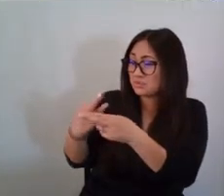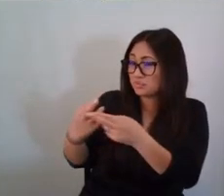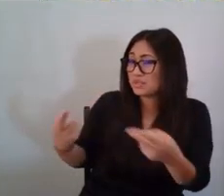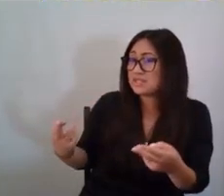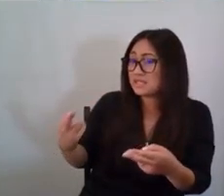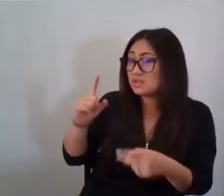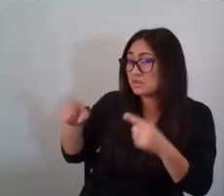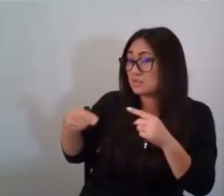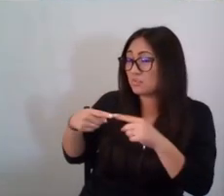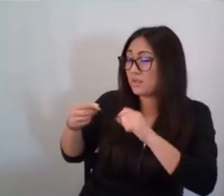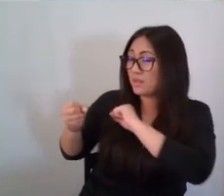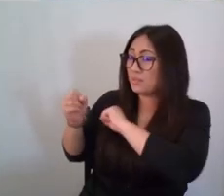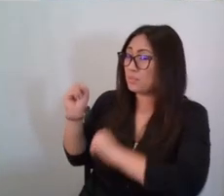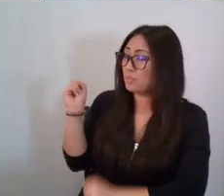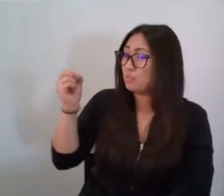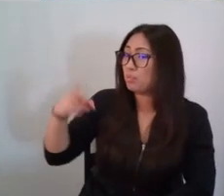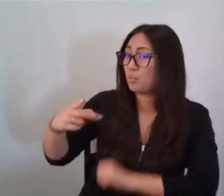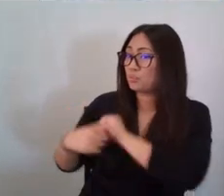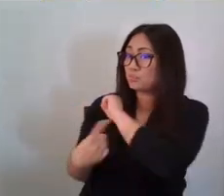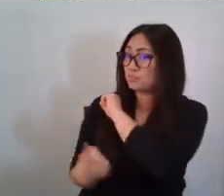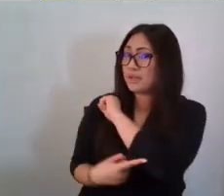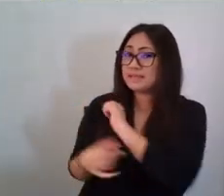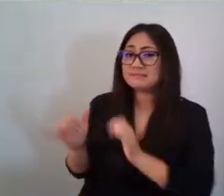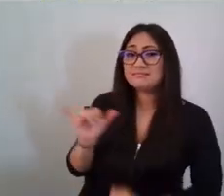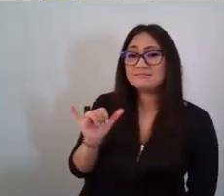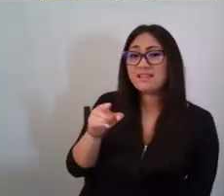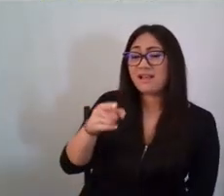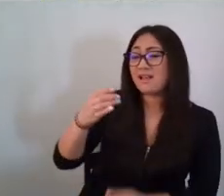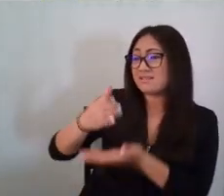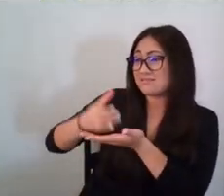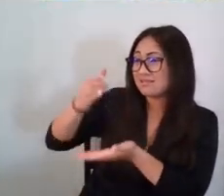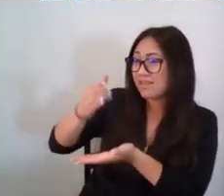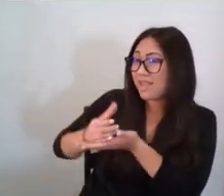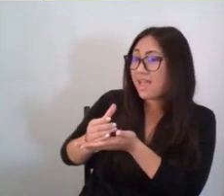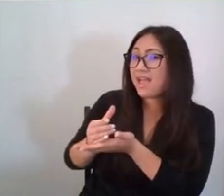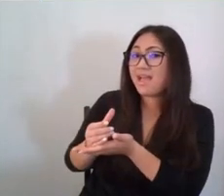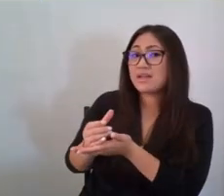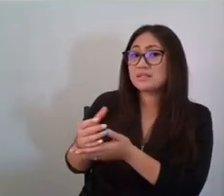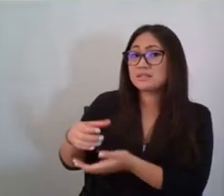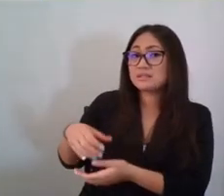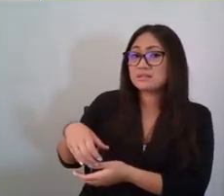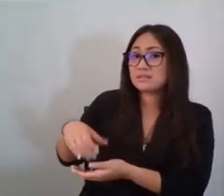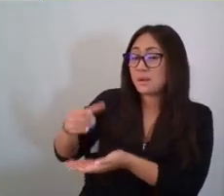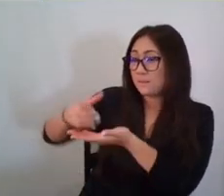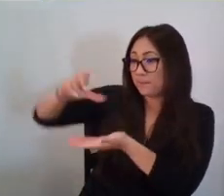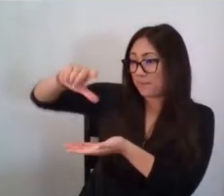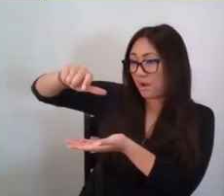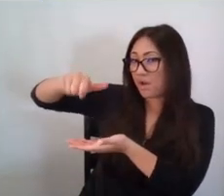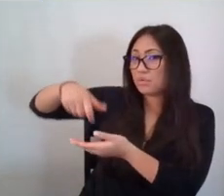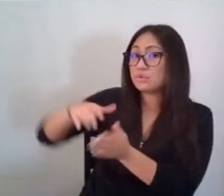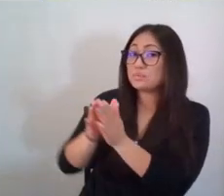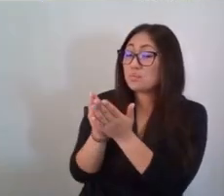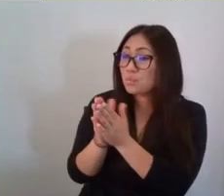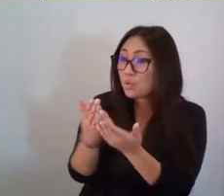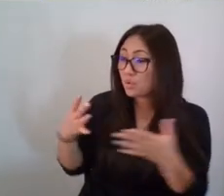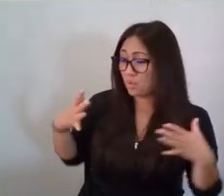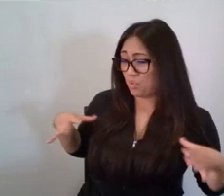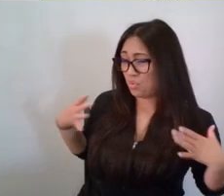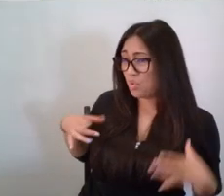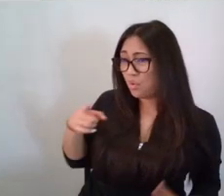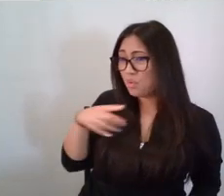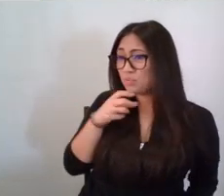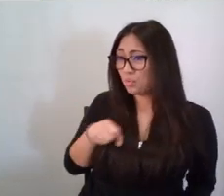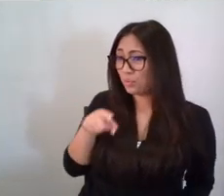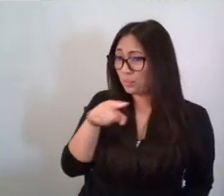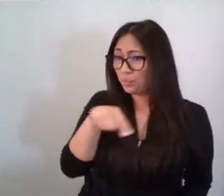longer want. Like these cans and bottles, that book over there, those old clothes. And